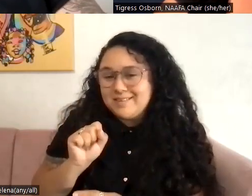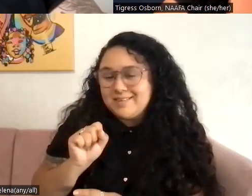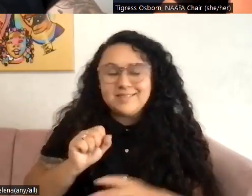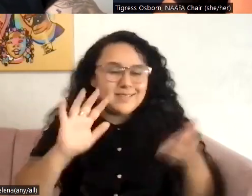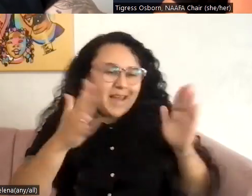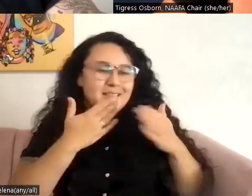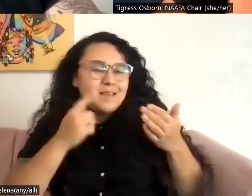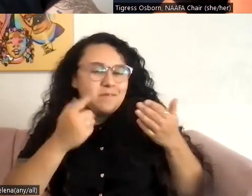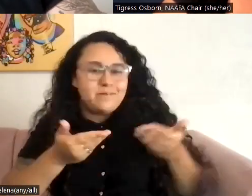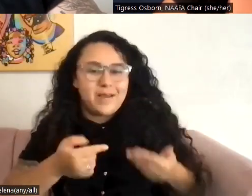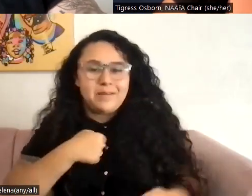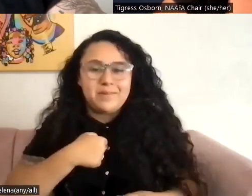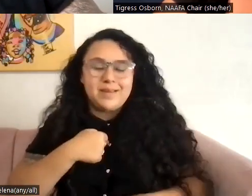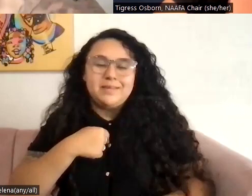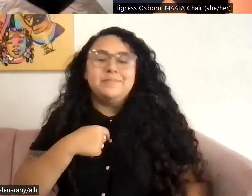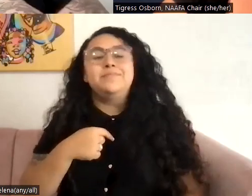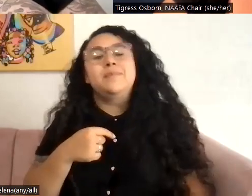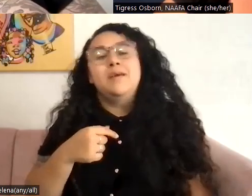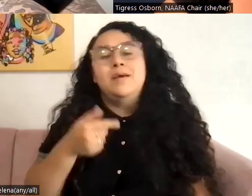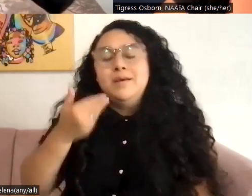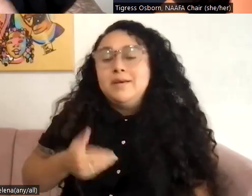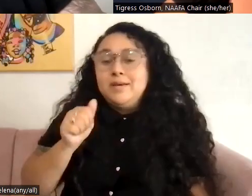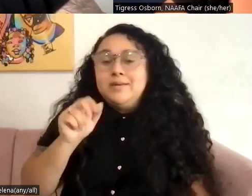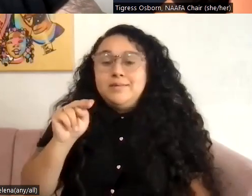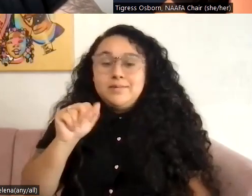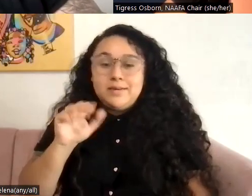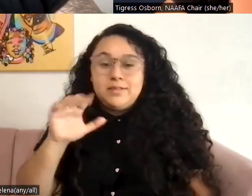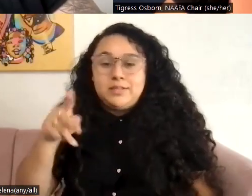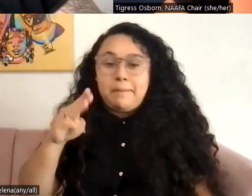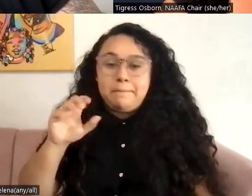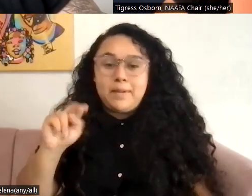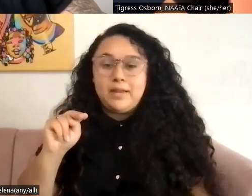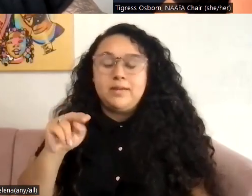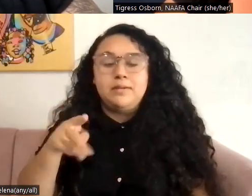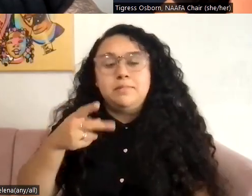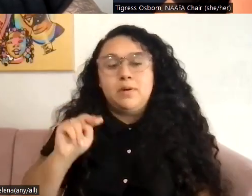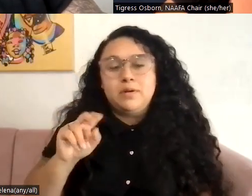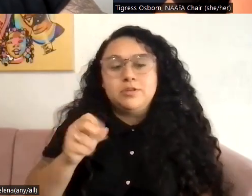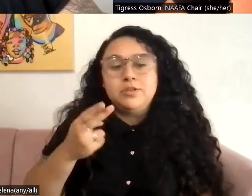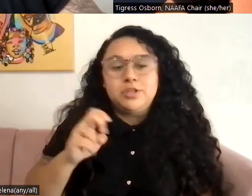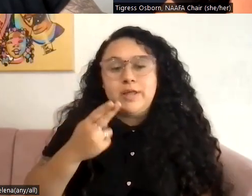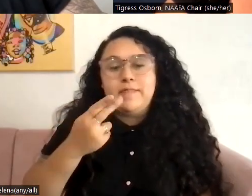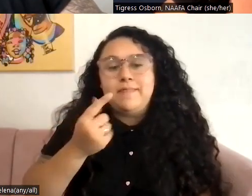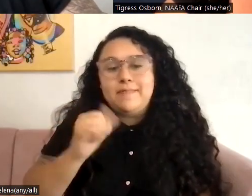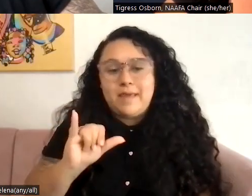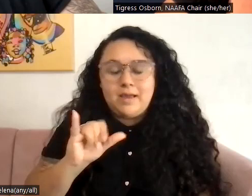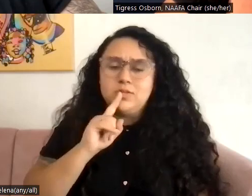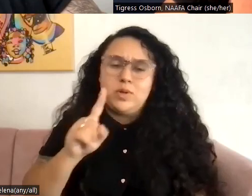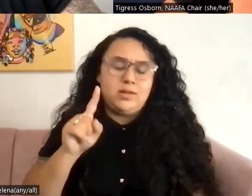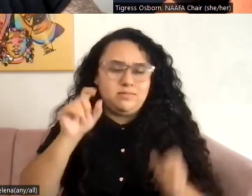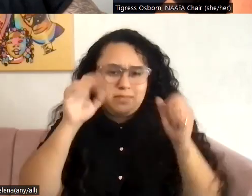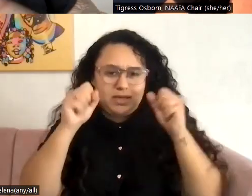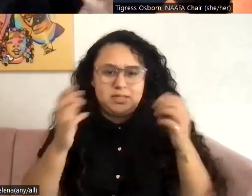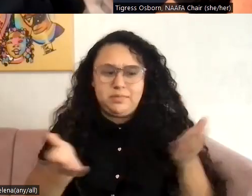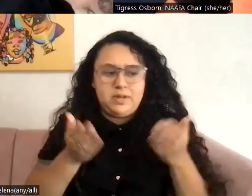It's so great. My name is Anna Chapman. My pronouns are she and they. It's really great to be